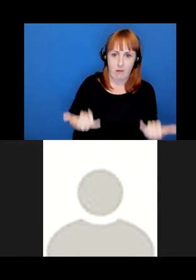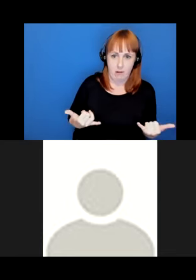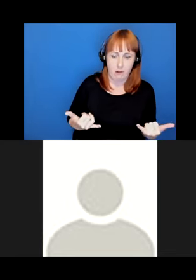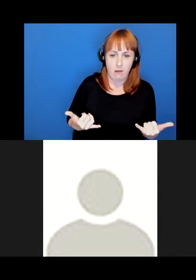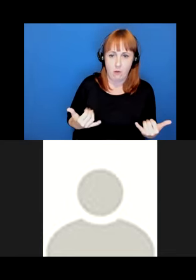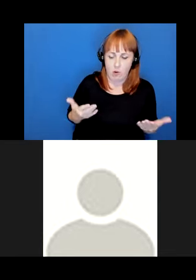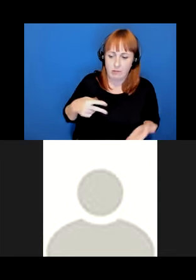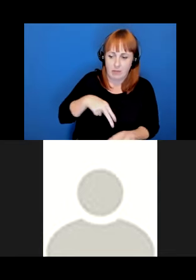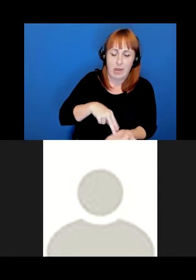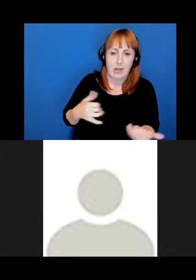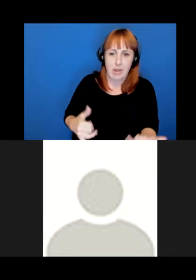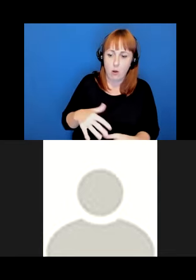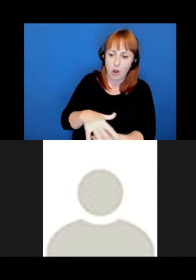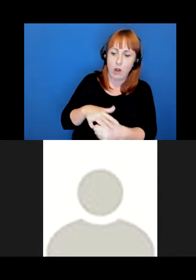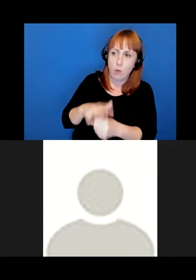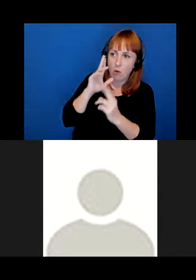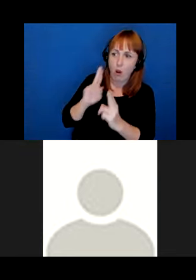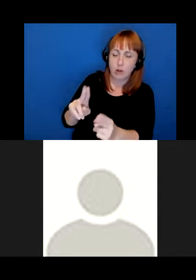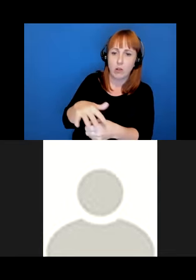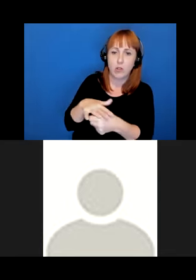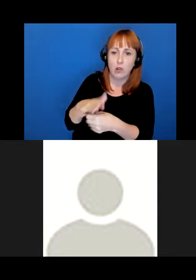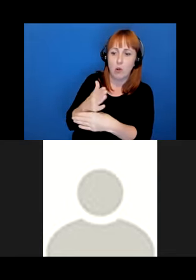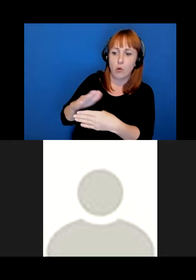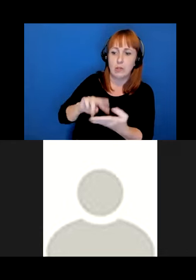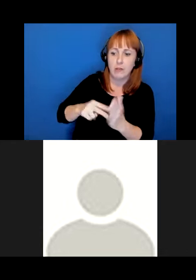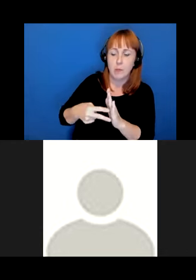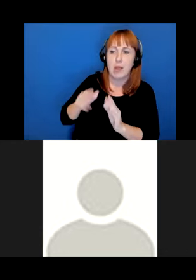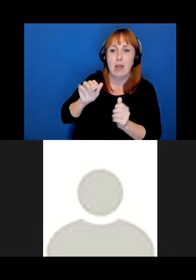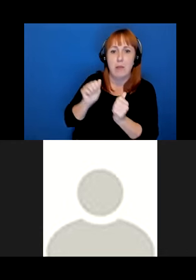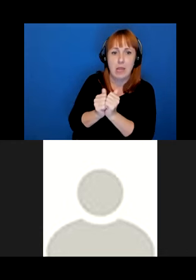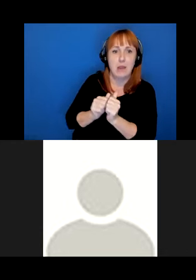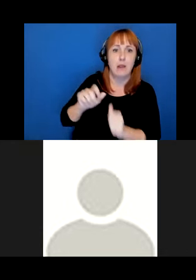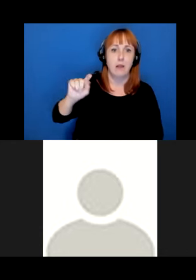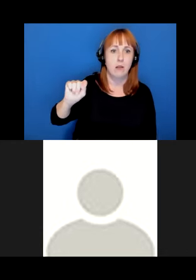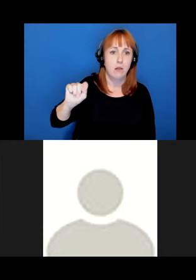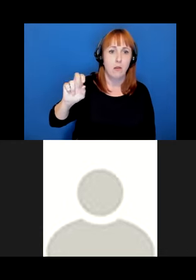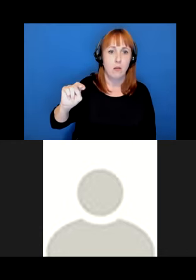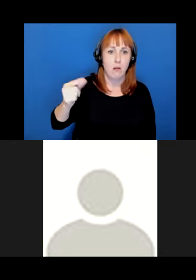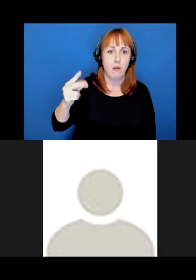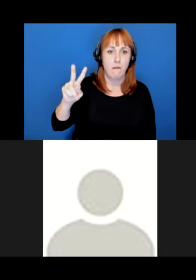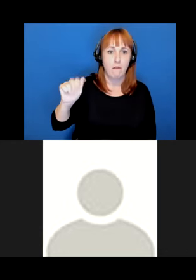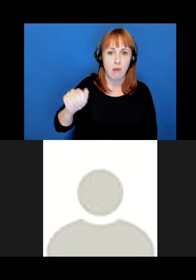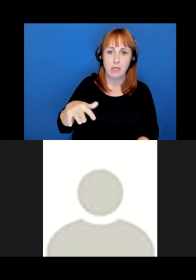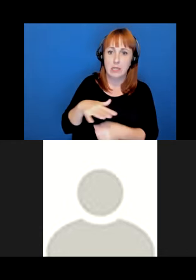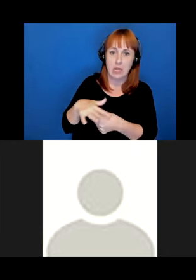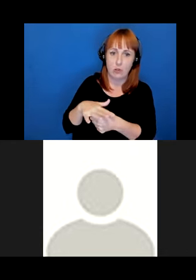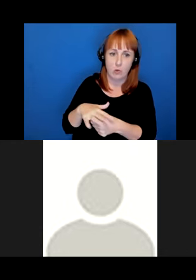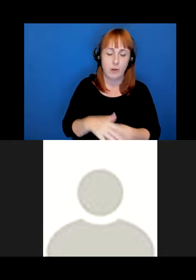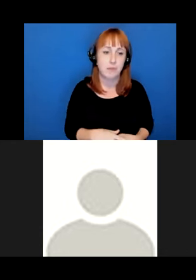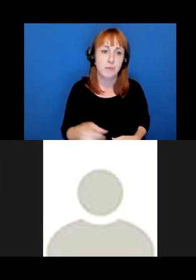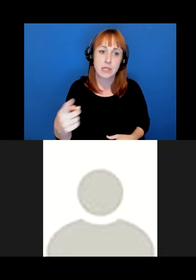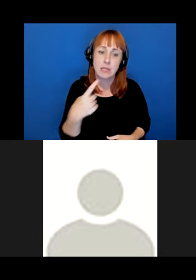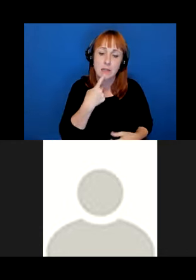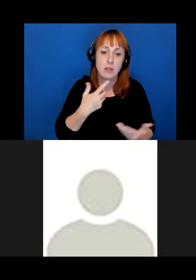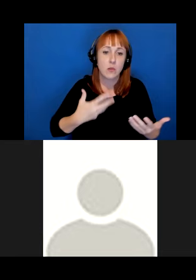share a local definition of language because I am in Tongva territory. This is what El Frank had to say in